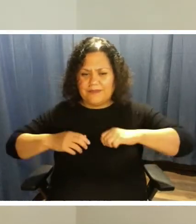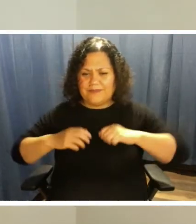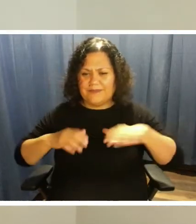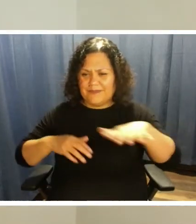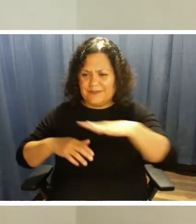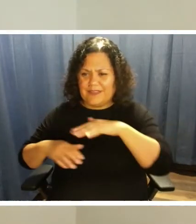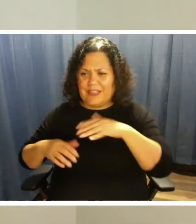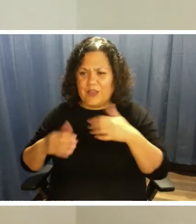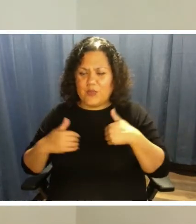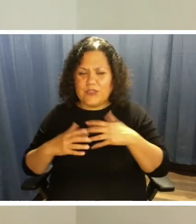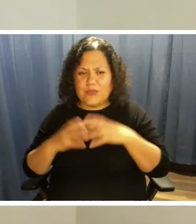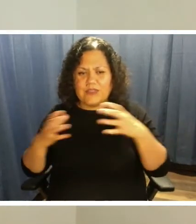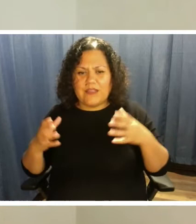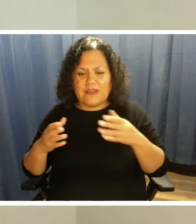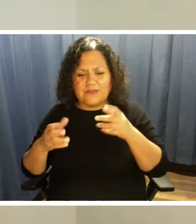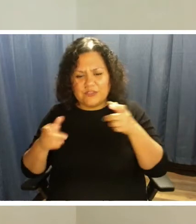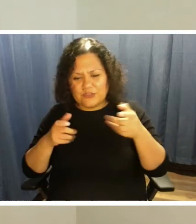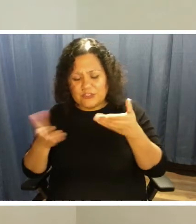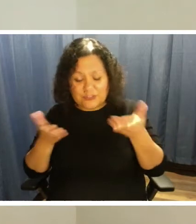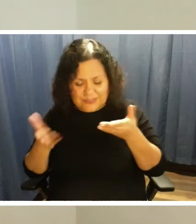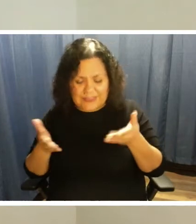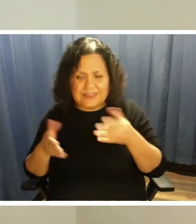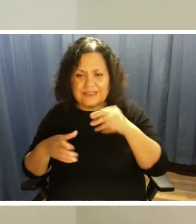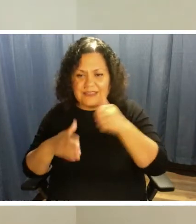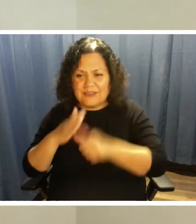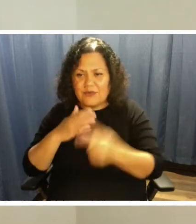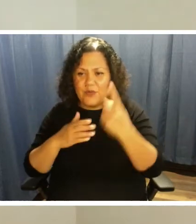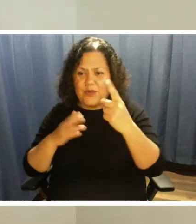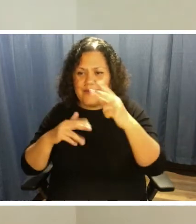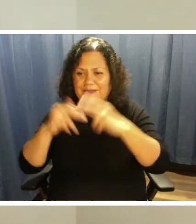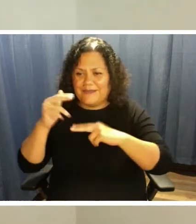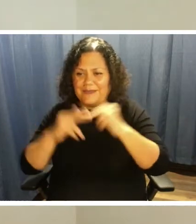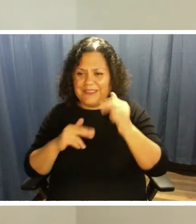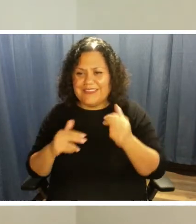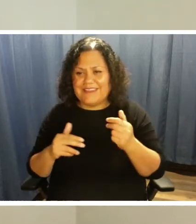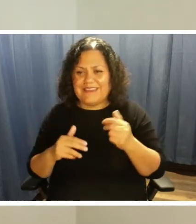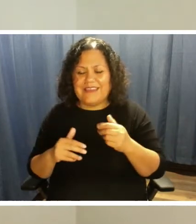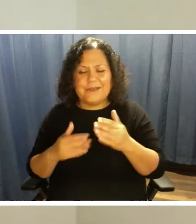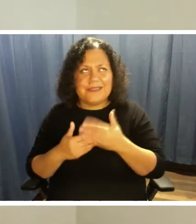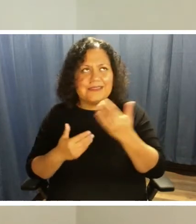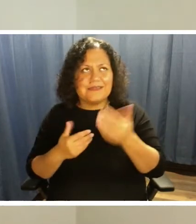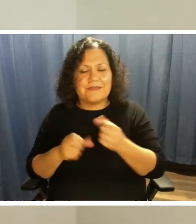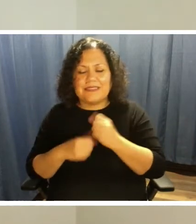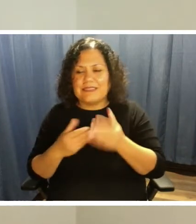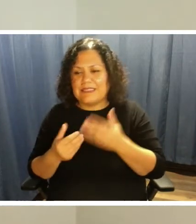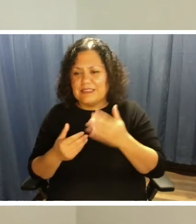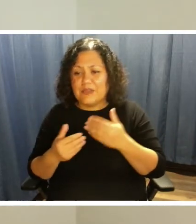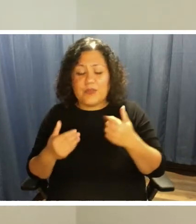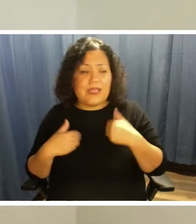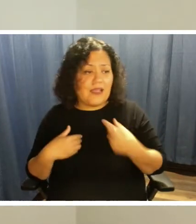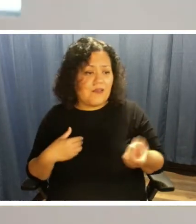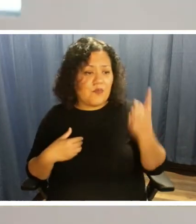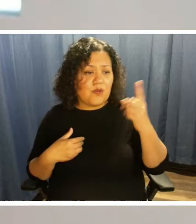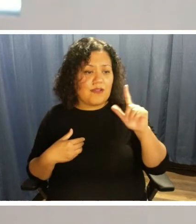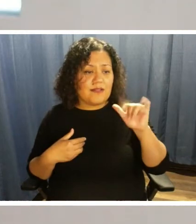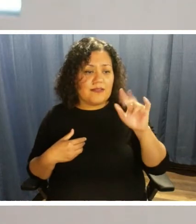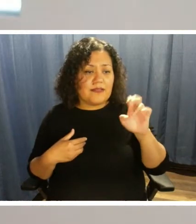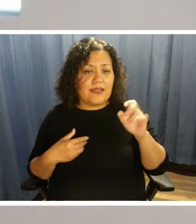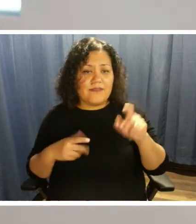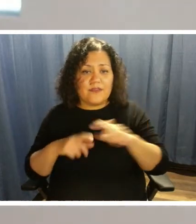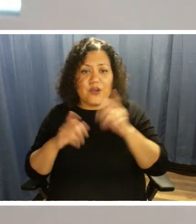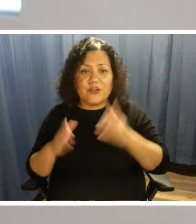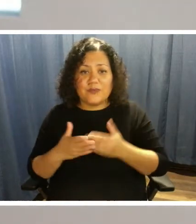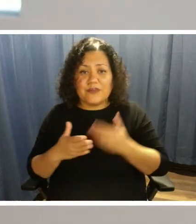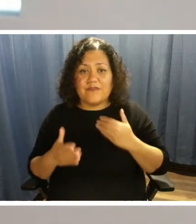so it makes it a lot more efficient for us to get our VIA Trans service out. We do have another live caller before we get